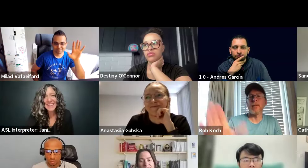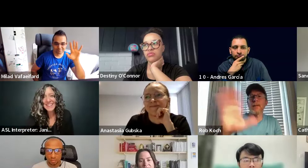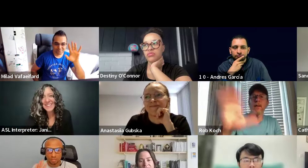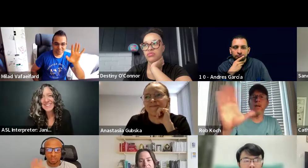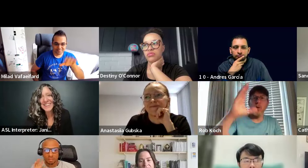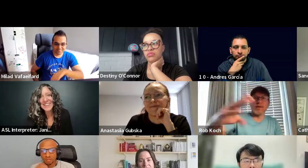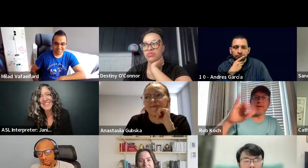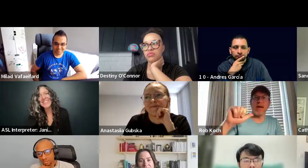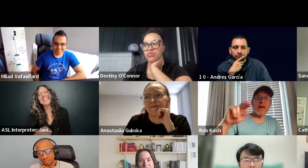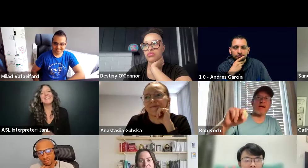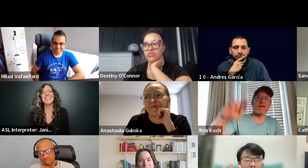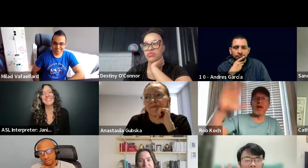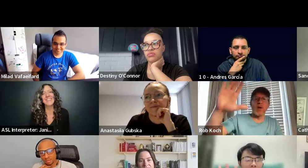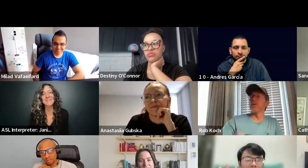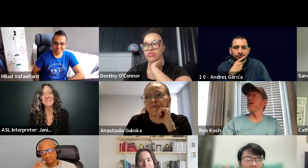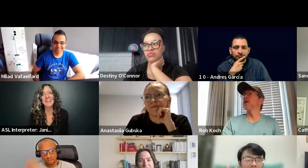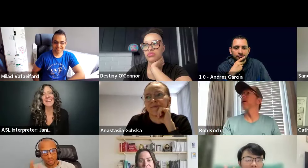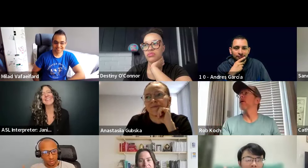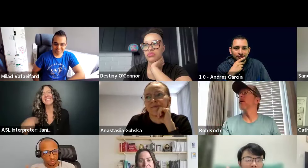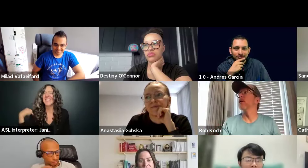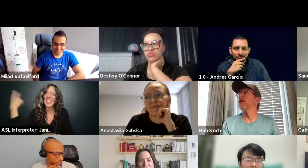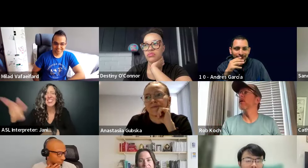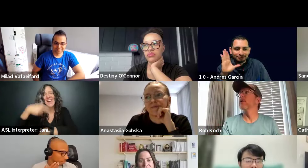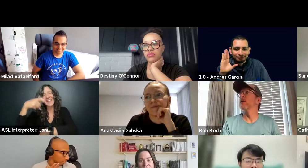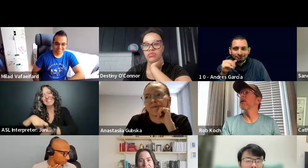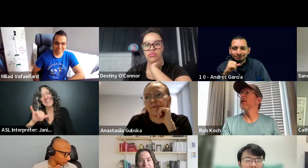It's been a long time. Thank you. Glad to be back.